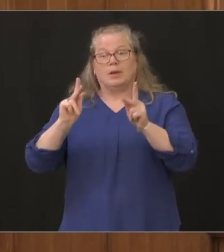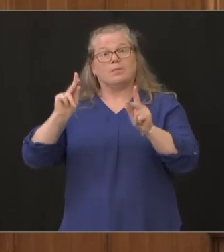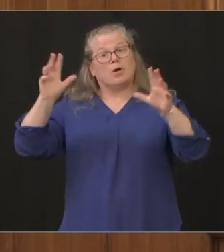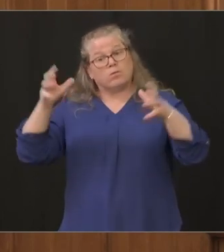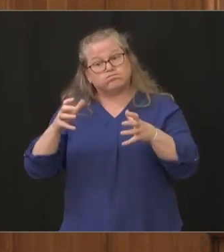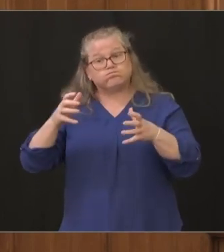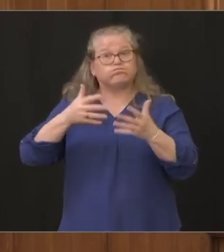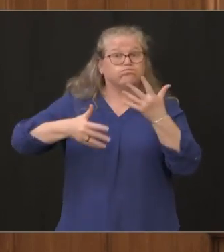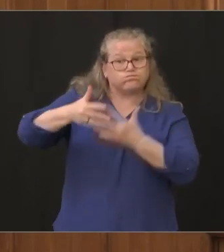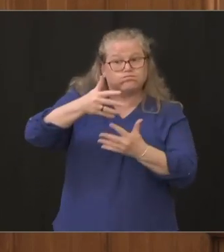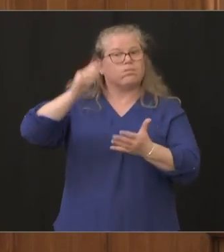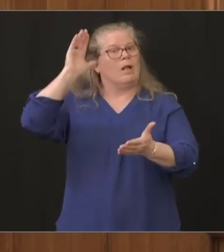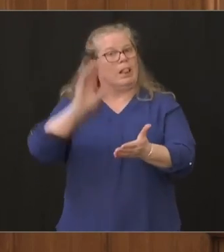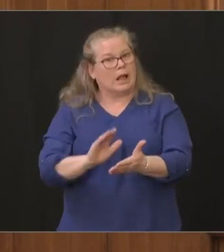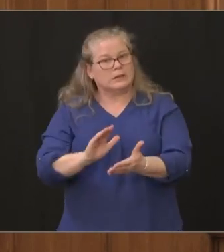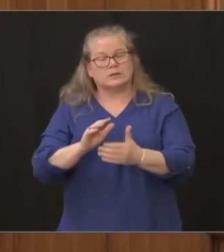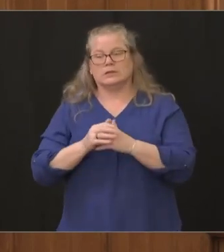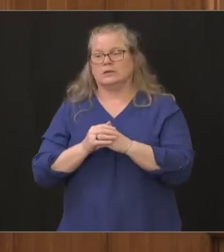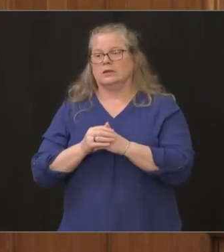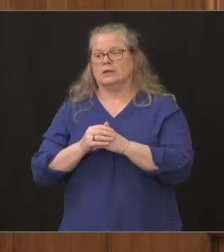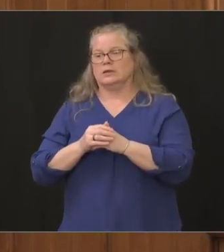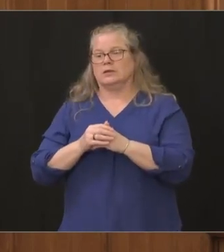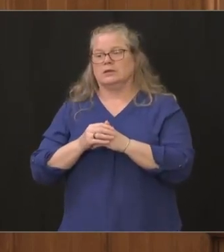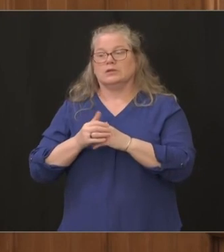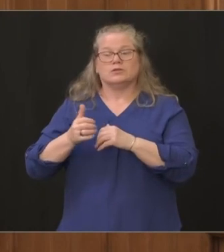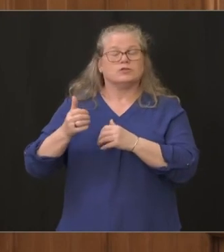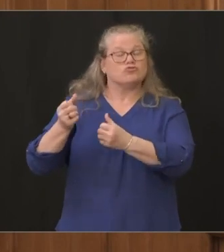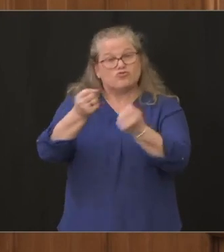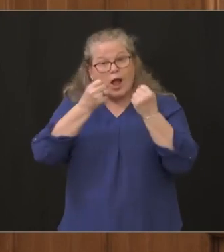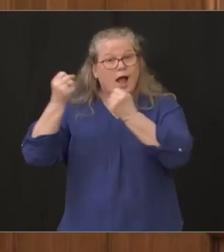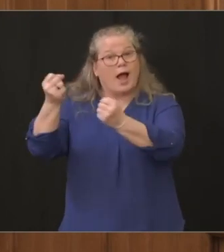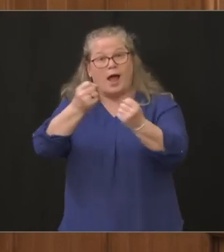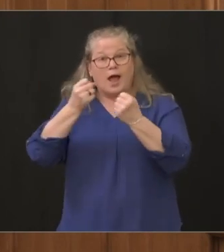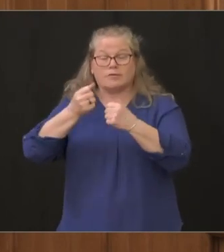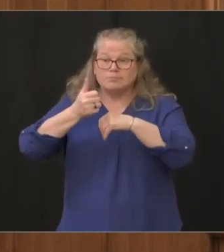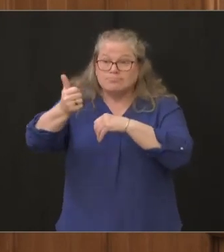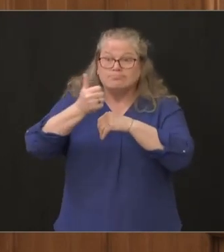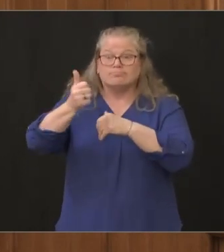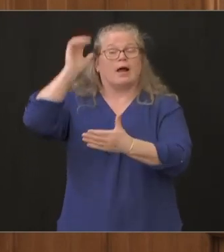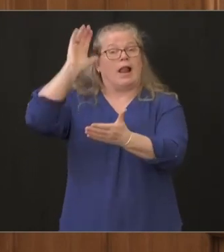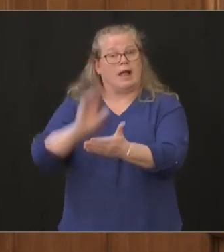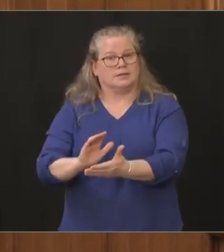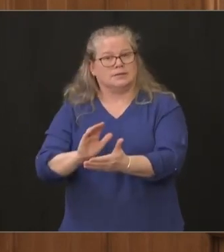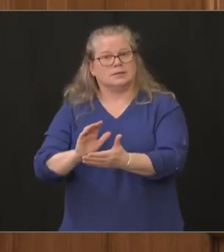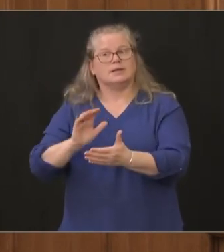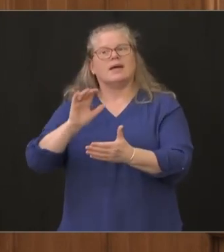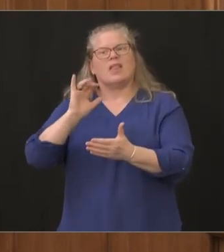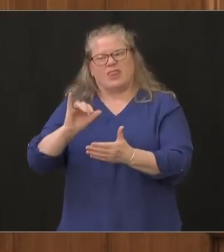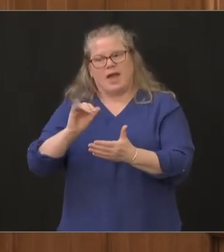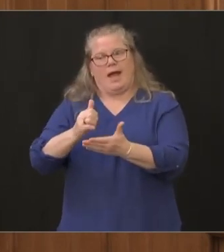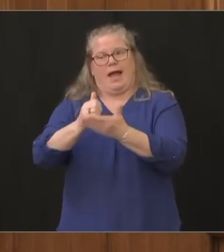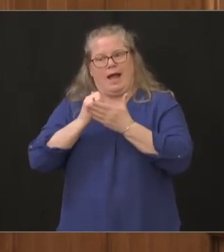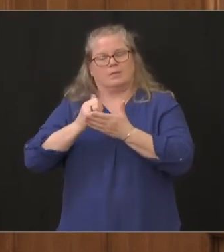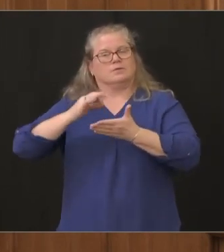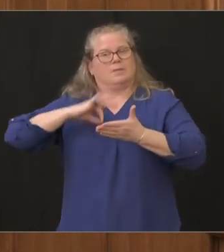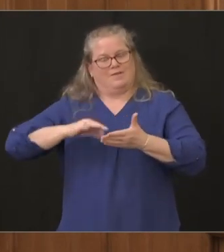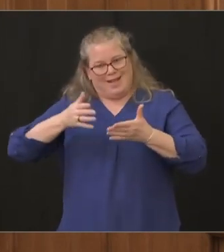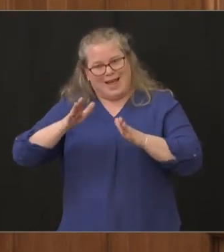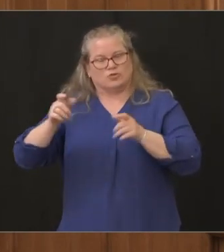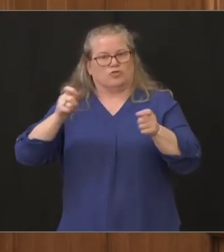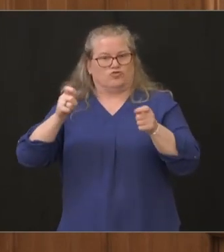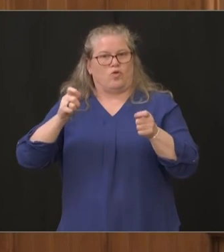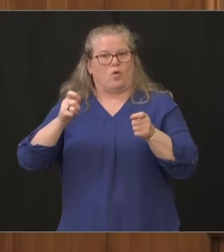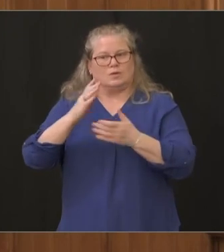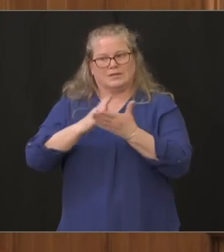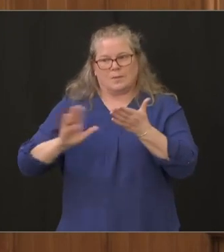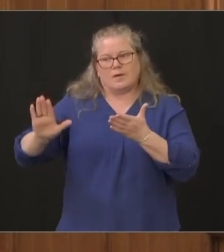manage uh a lot of the shutdowns that have occurred across the state right the greater benefit we have to control uh you know some of the